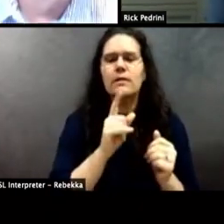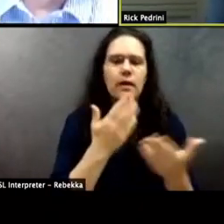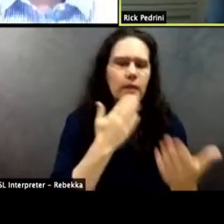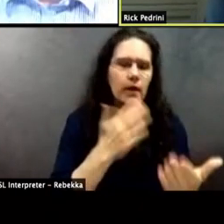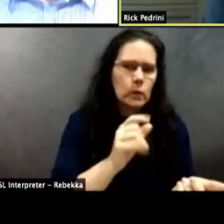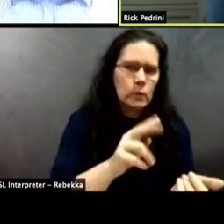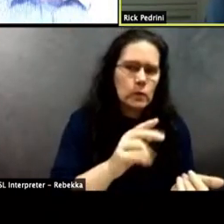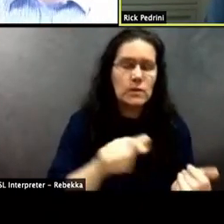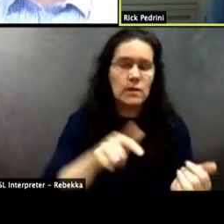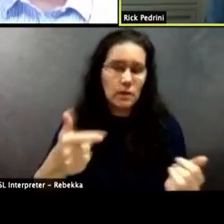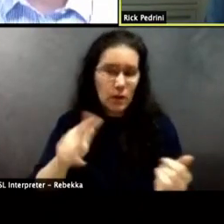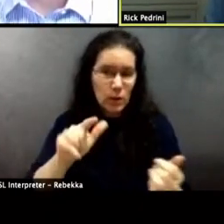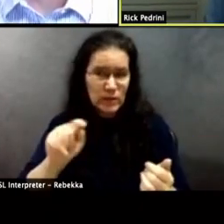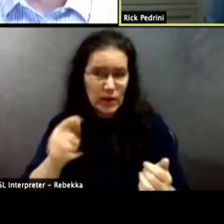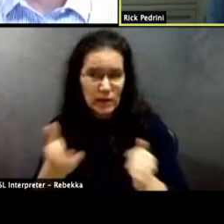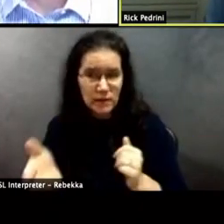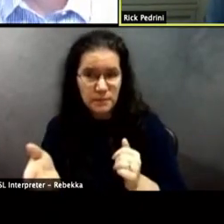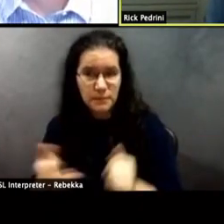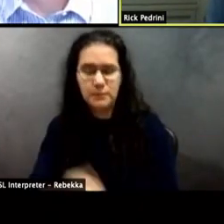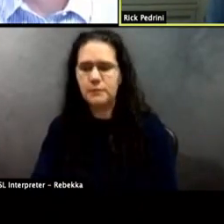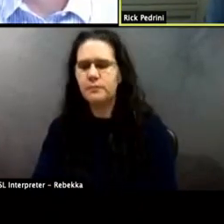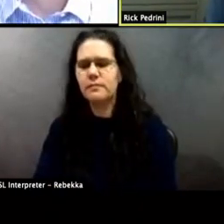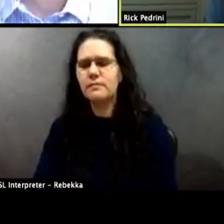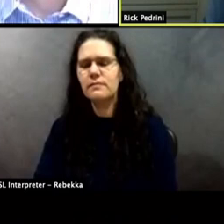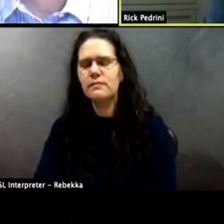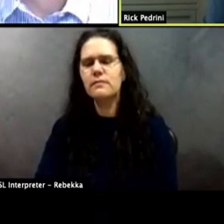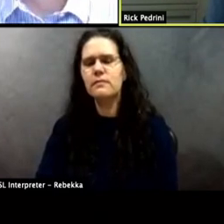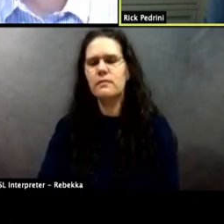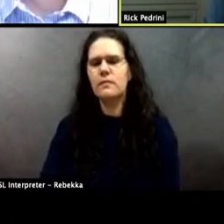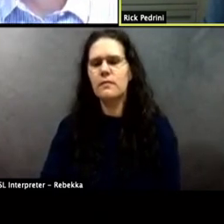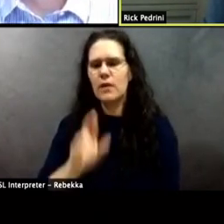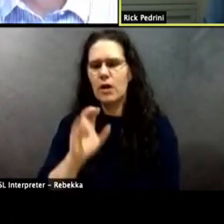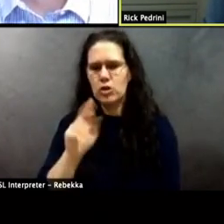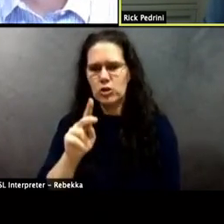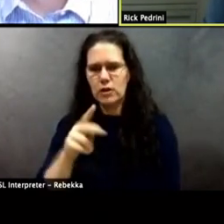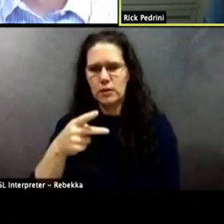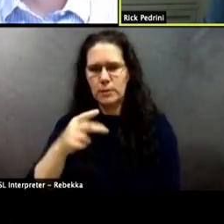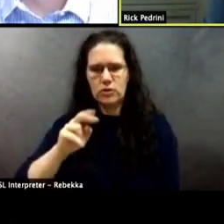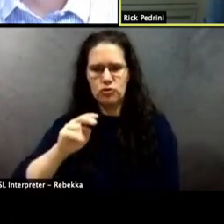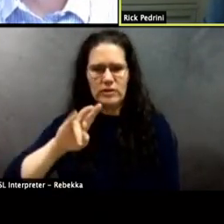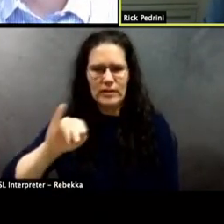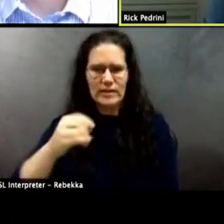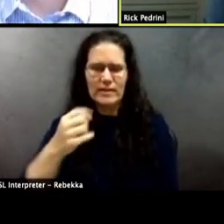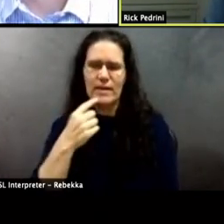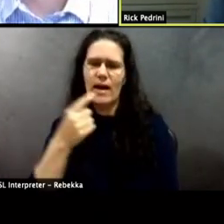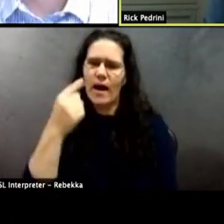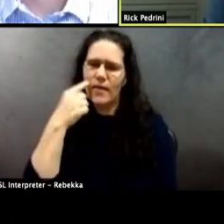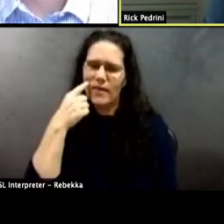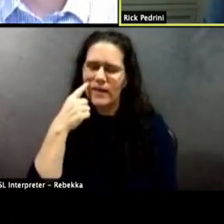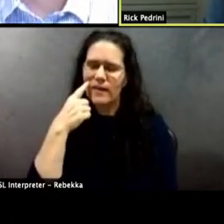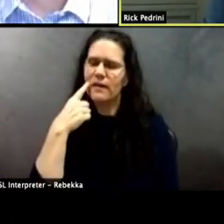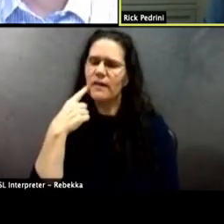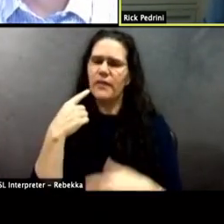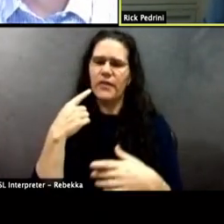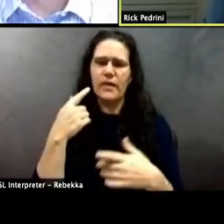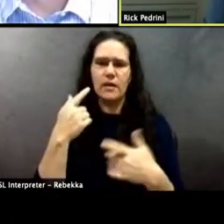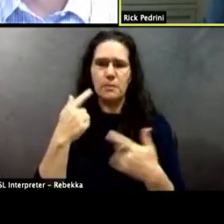I think the, the actions of the offices in Minneapolis were universally condemned